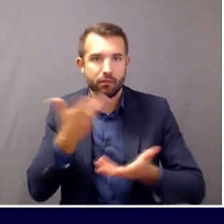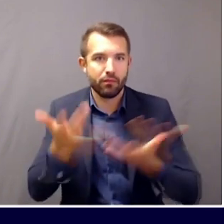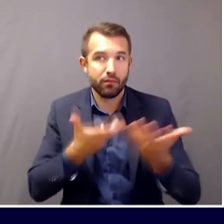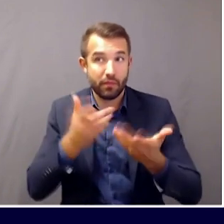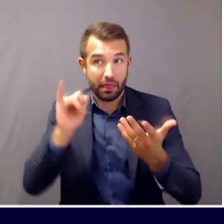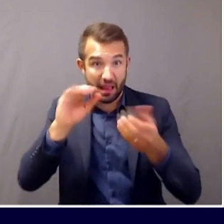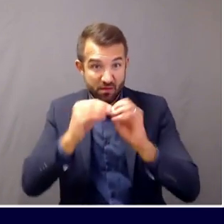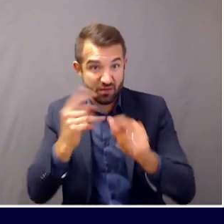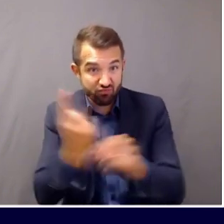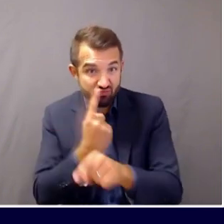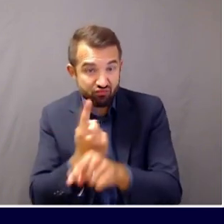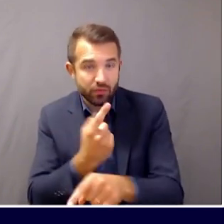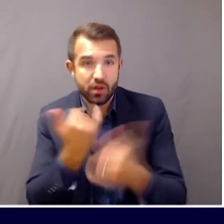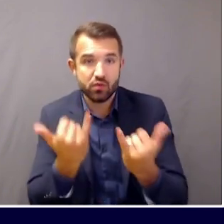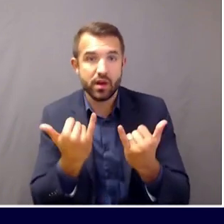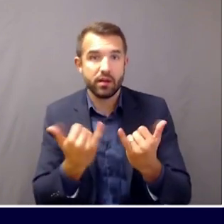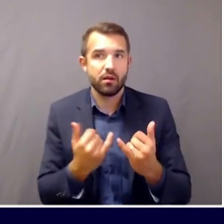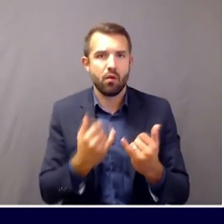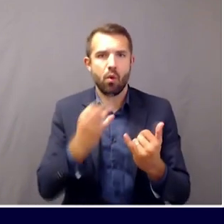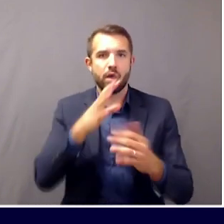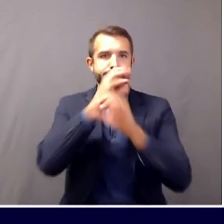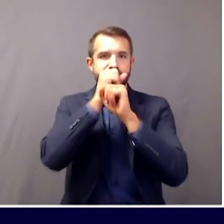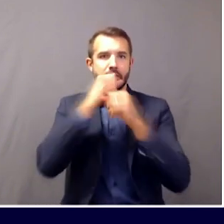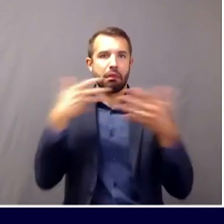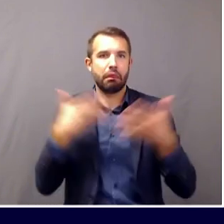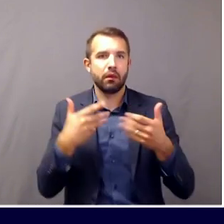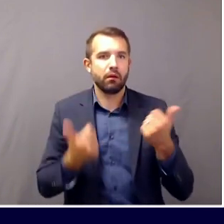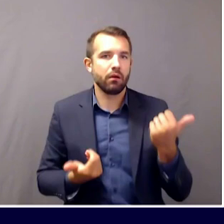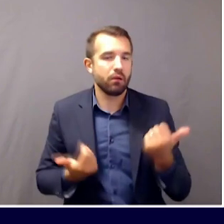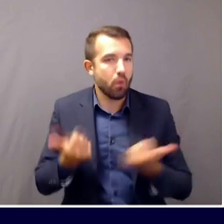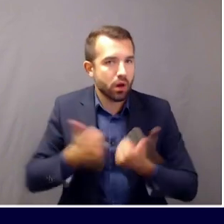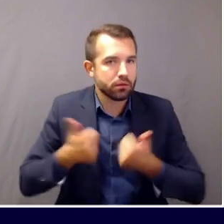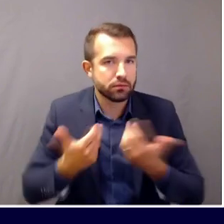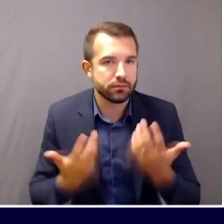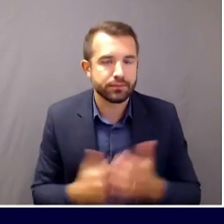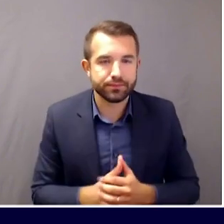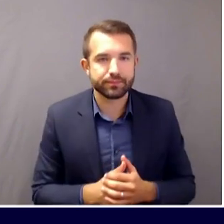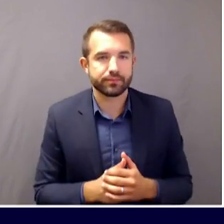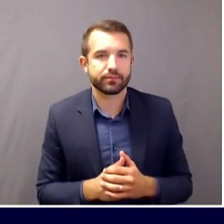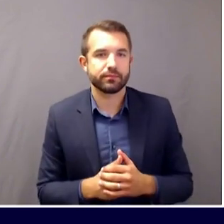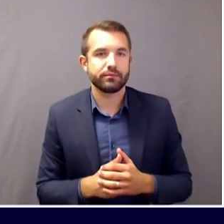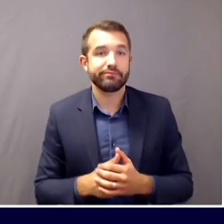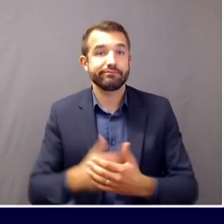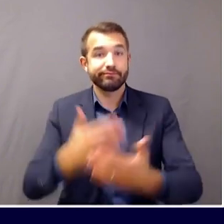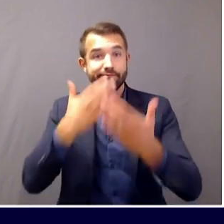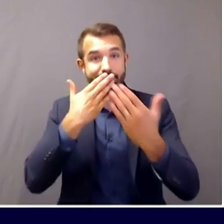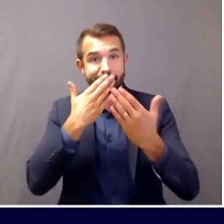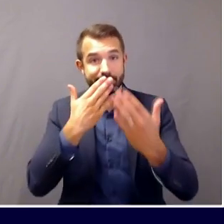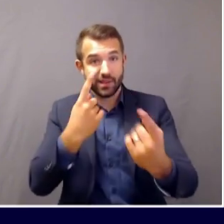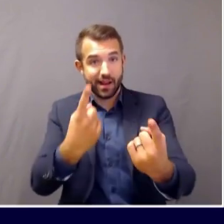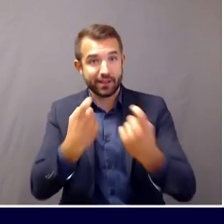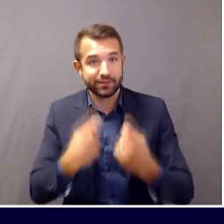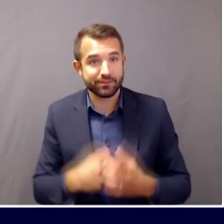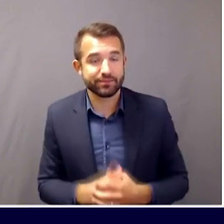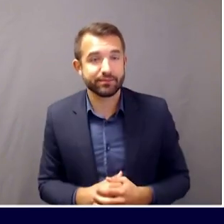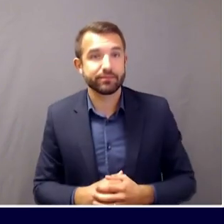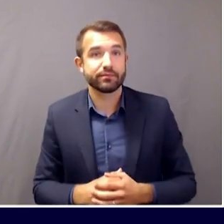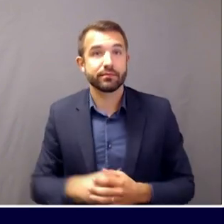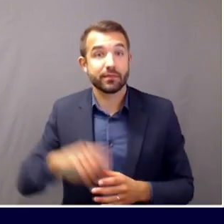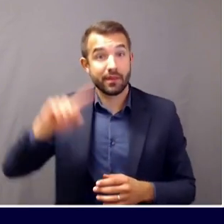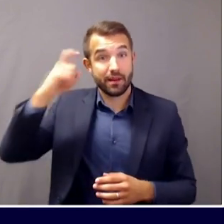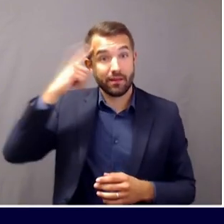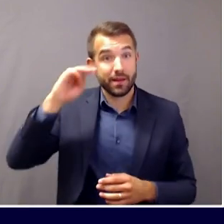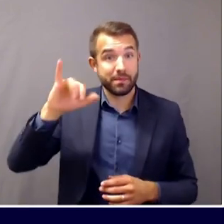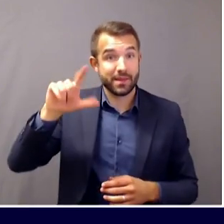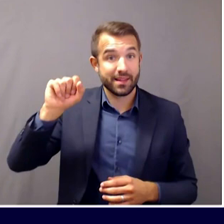where I'd like to start with that is by reviewing what, what, Governor Mills's travel guidelines are as laid out in the various executive orders.